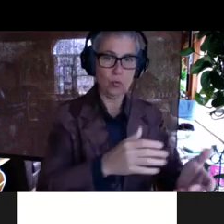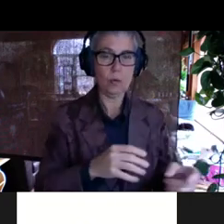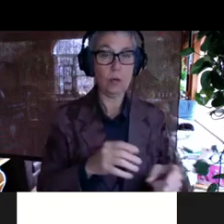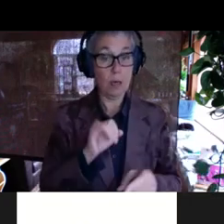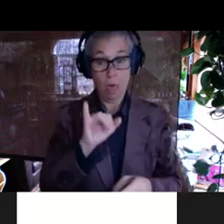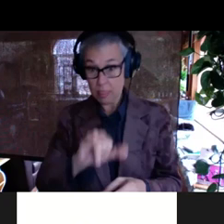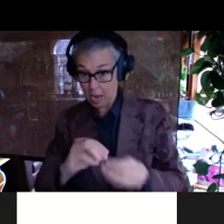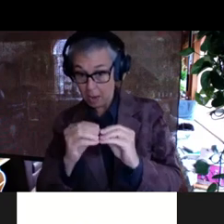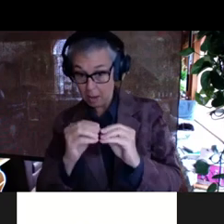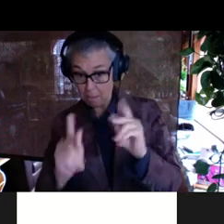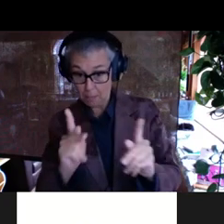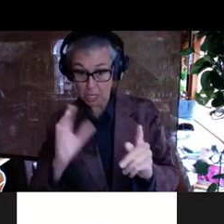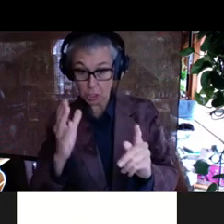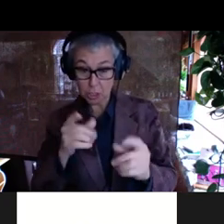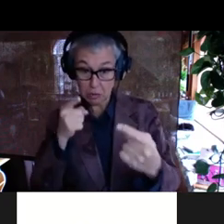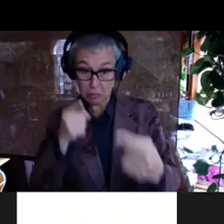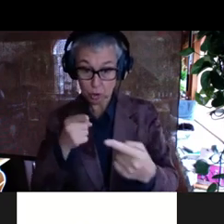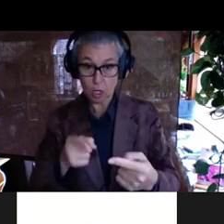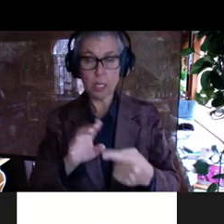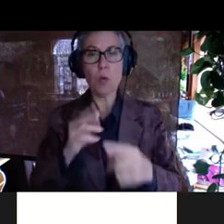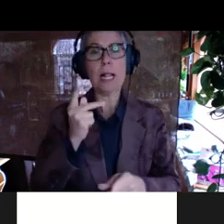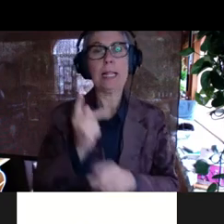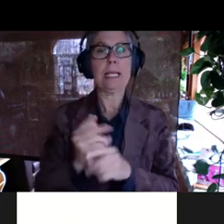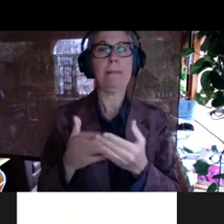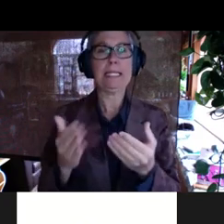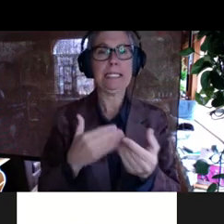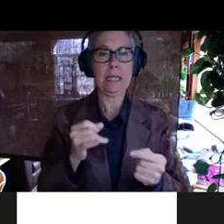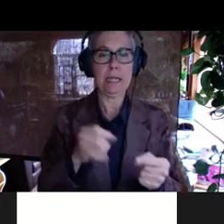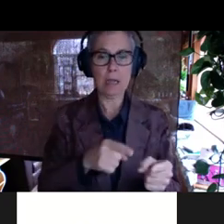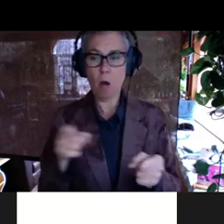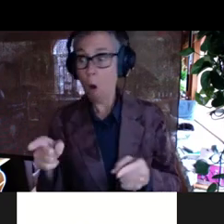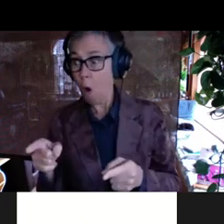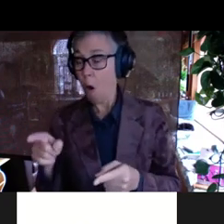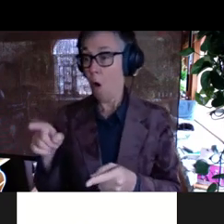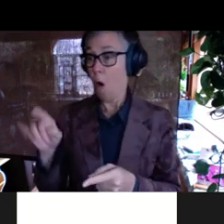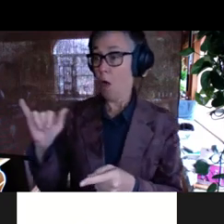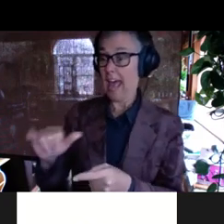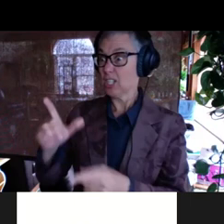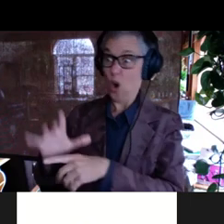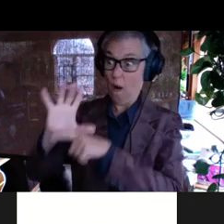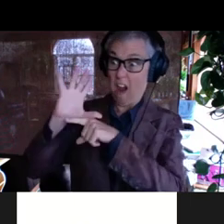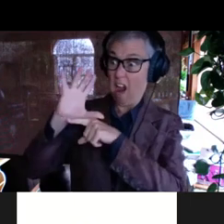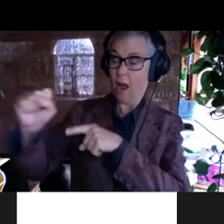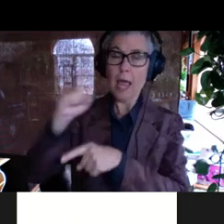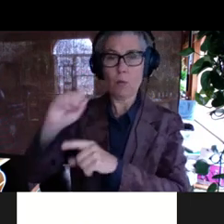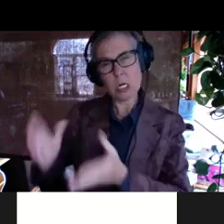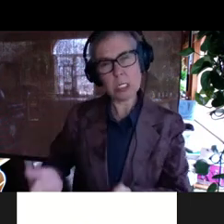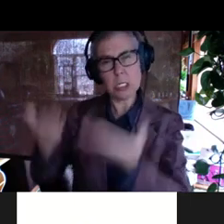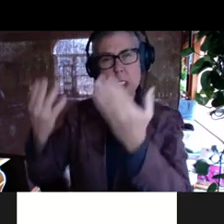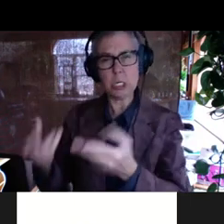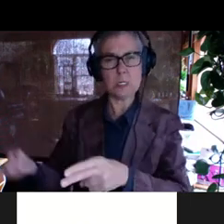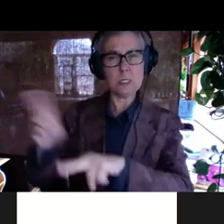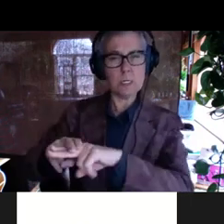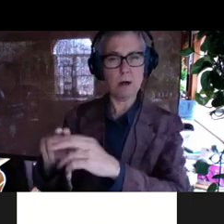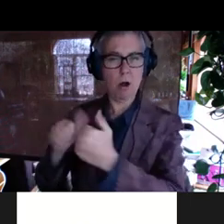population seems like it's struggling, it will keep the environment easy. If it looks like that population is going gangbusters, it will turn up the difficulty.